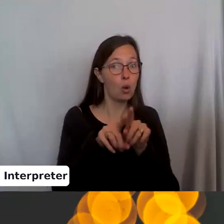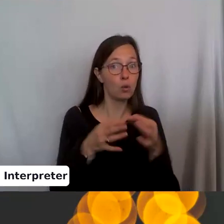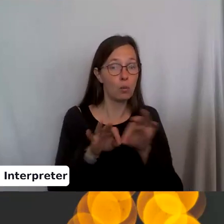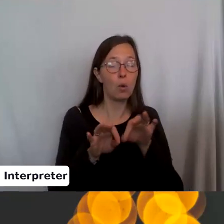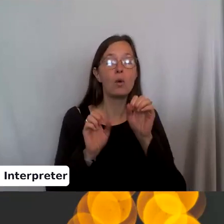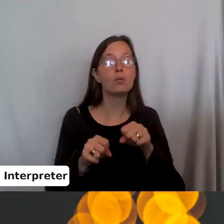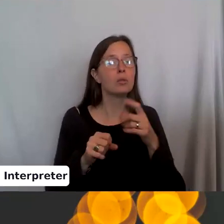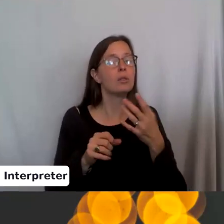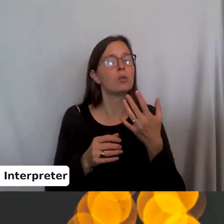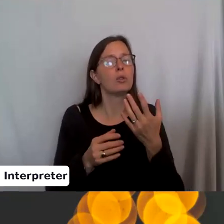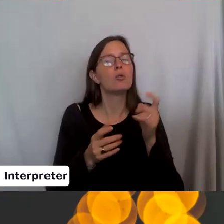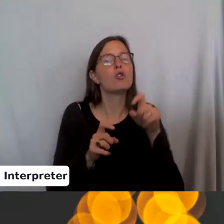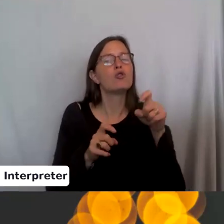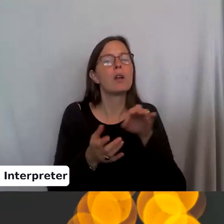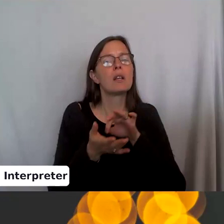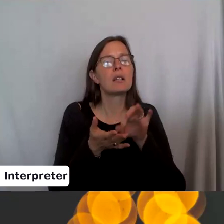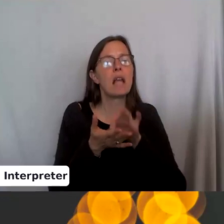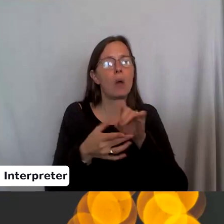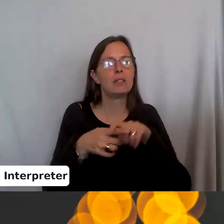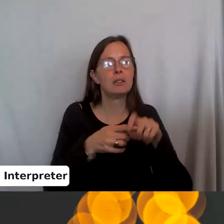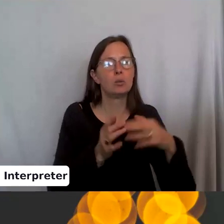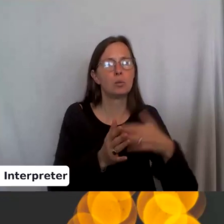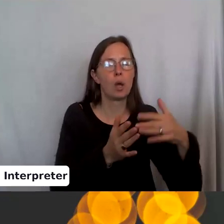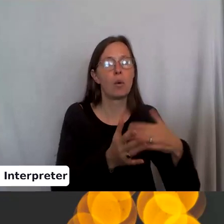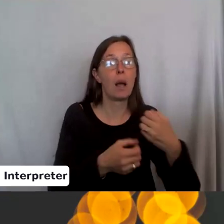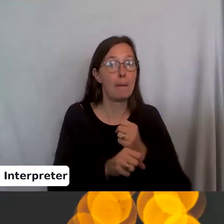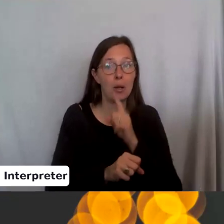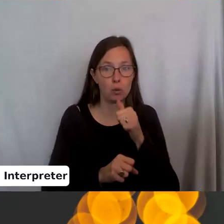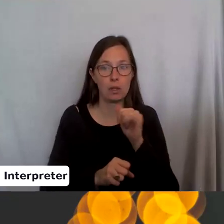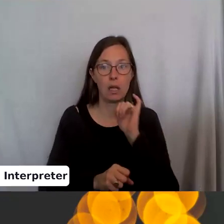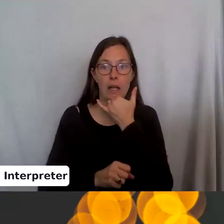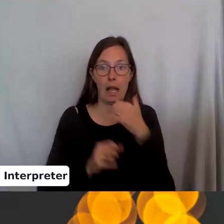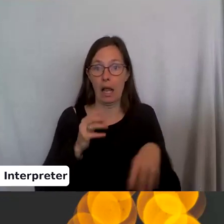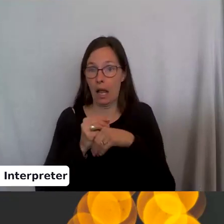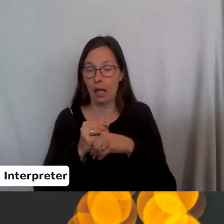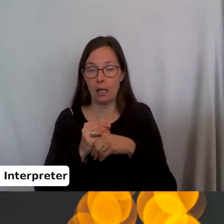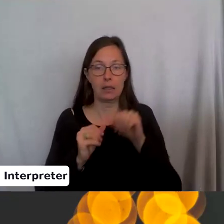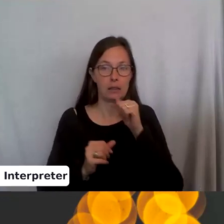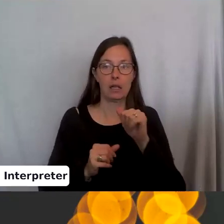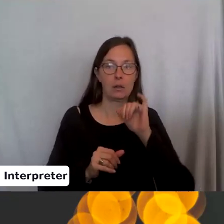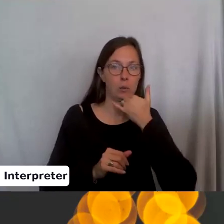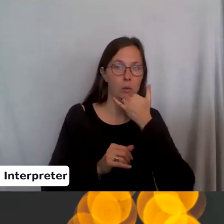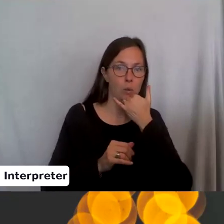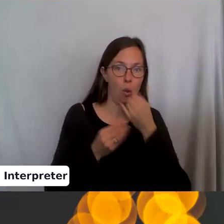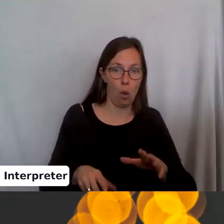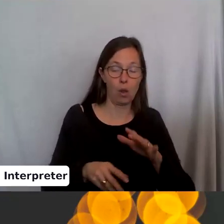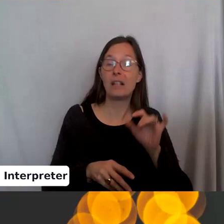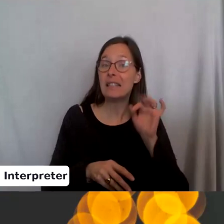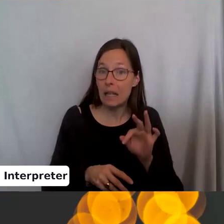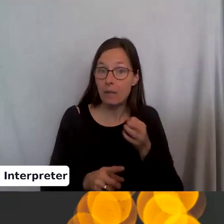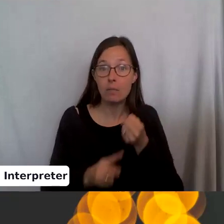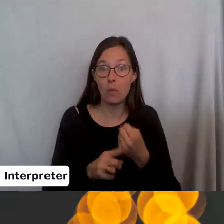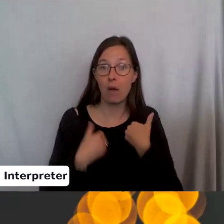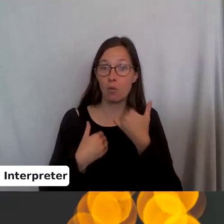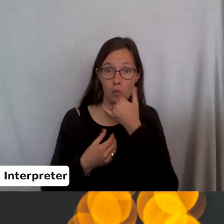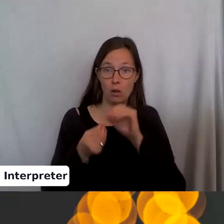your stitches from time to time to make sure you haven't added any or lost any. And next time I will teach you what to do if that's the case, if you have the wrong